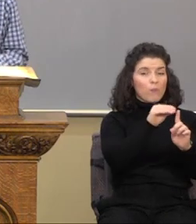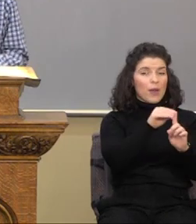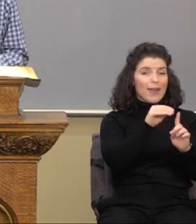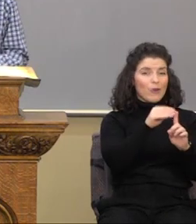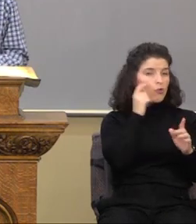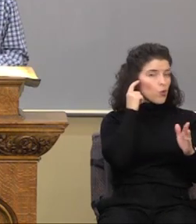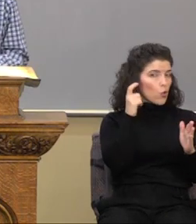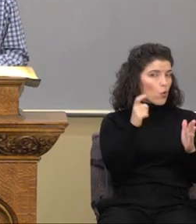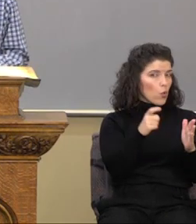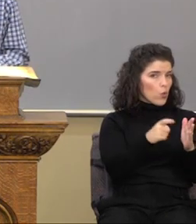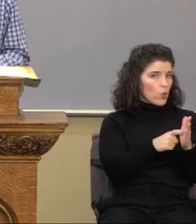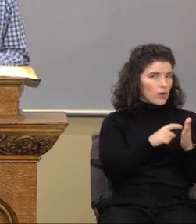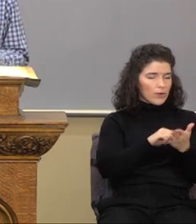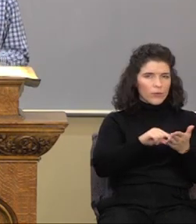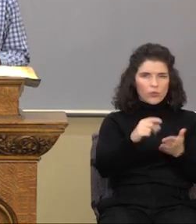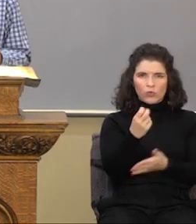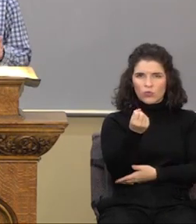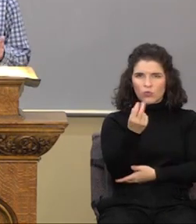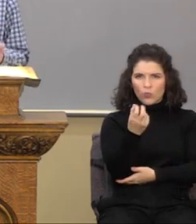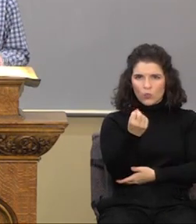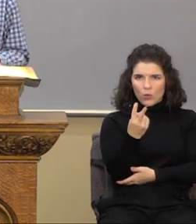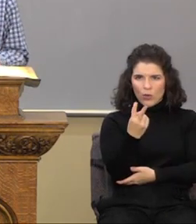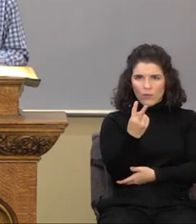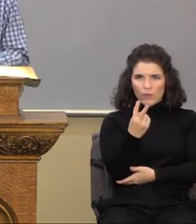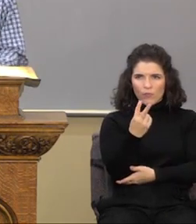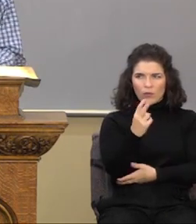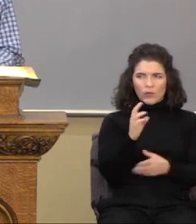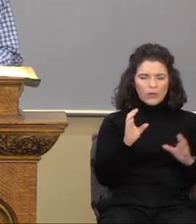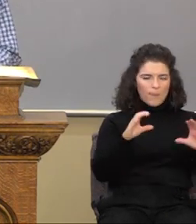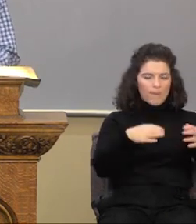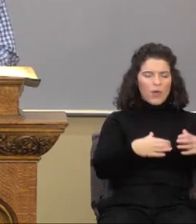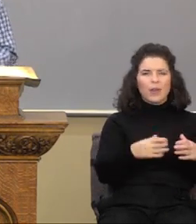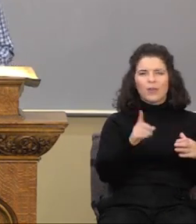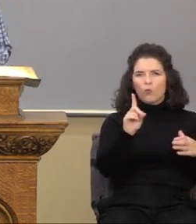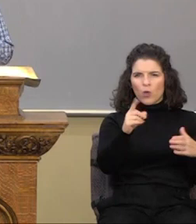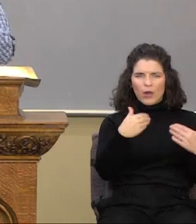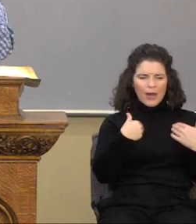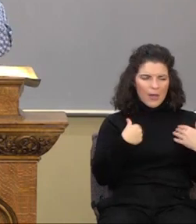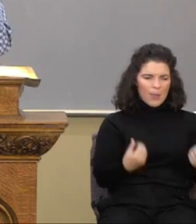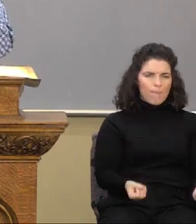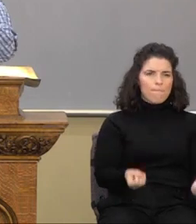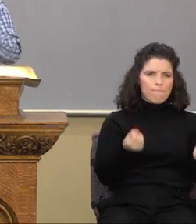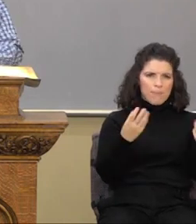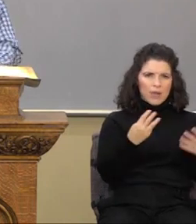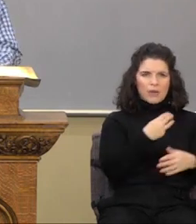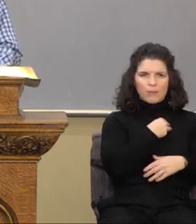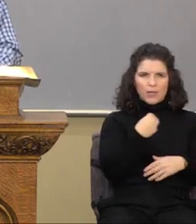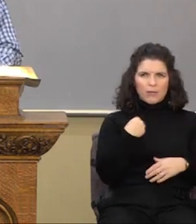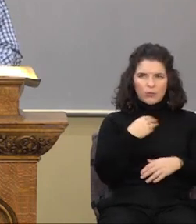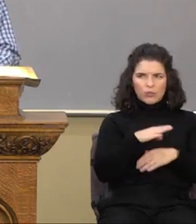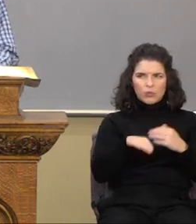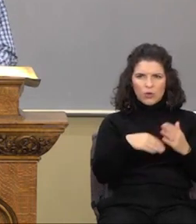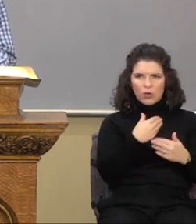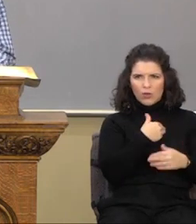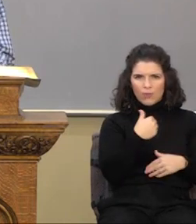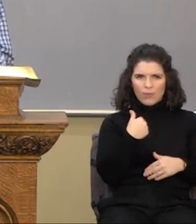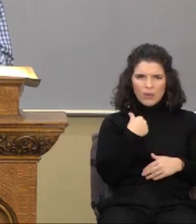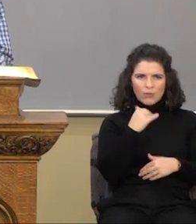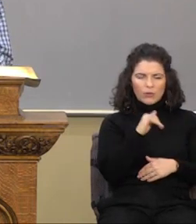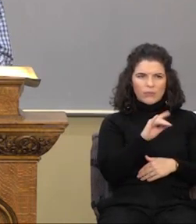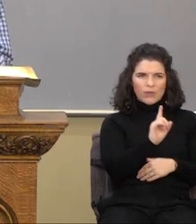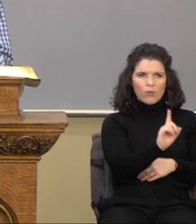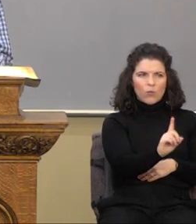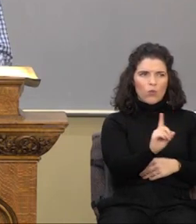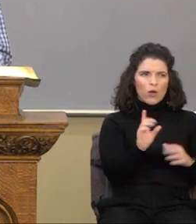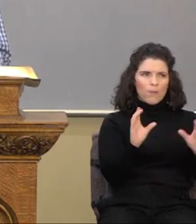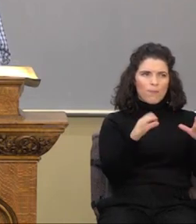notice that verse 12. For as the body is one and hath many members and all the members of that one